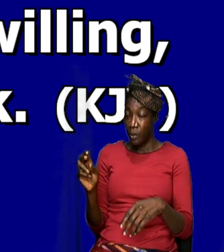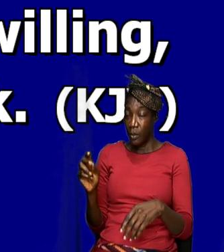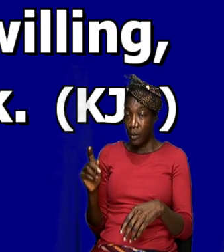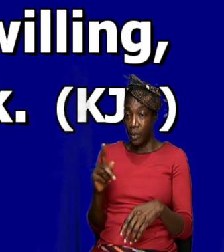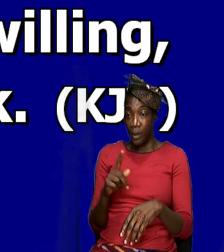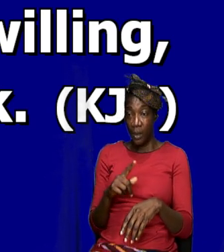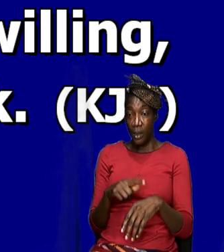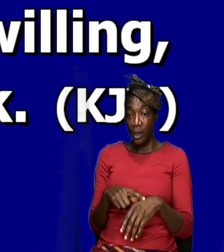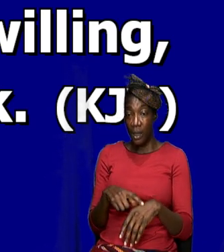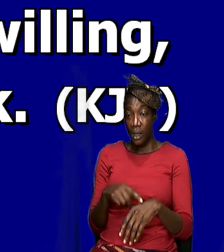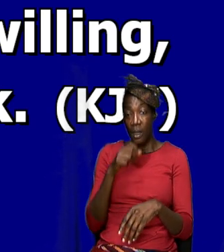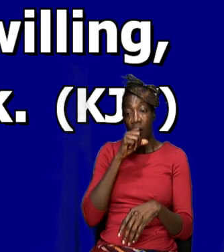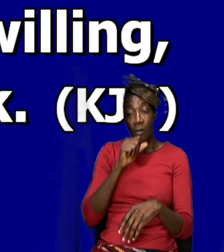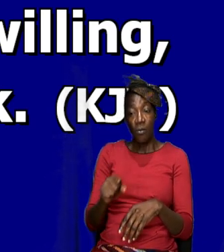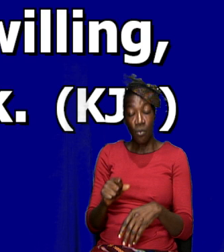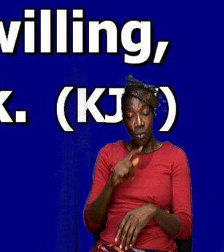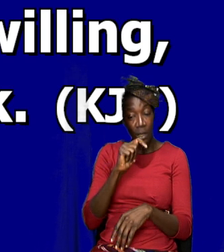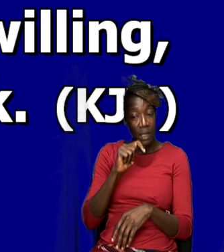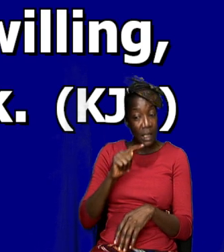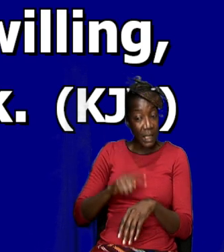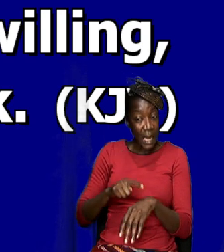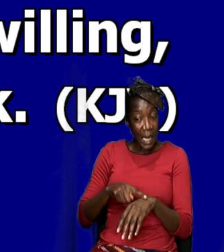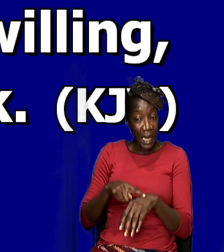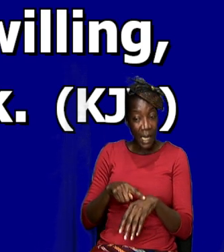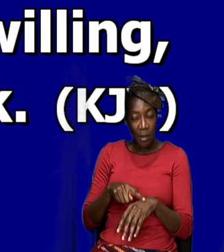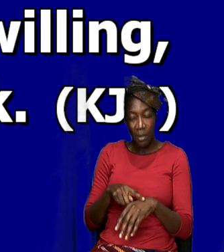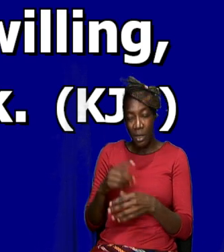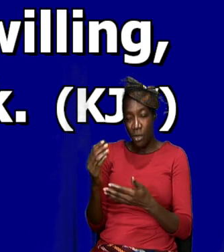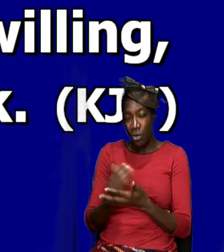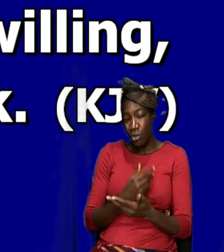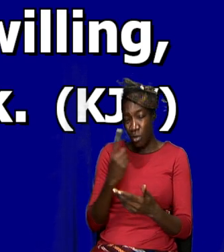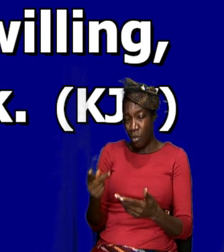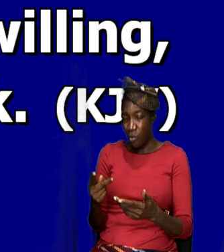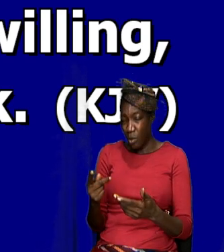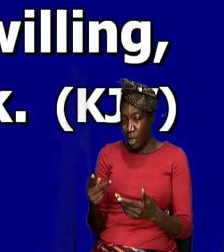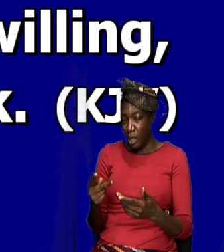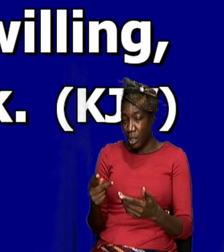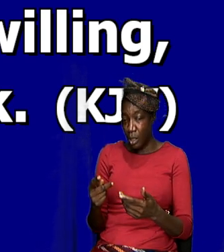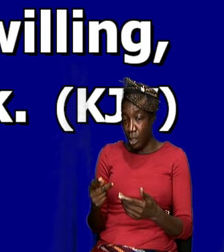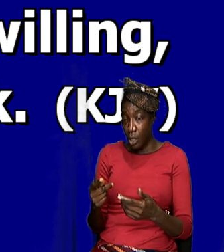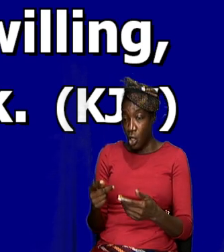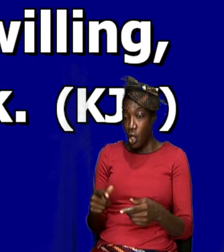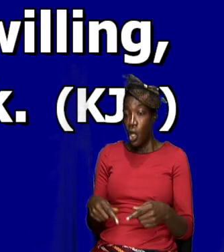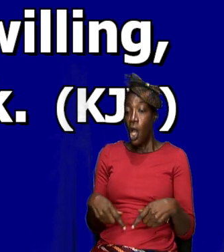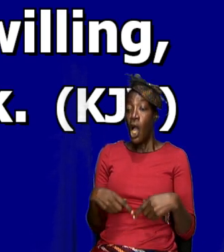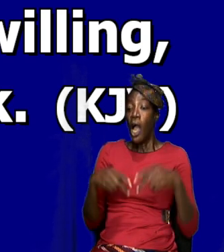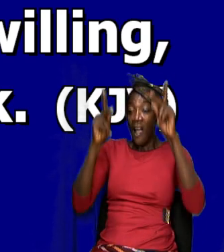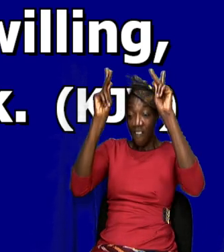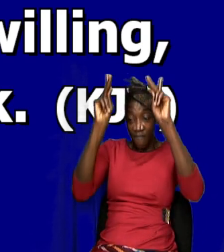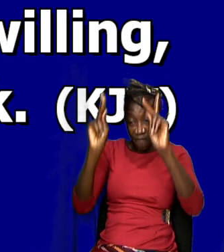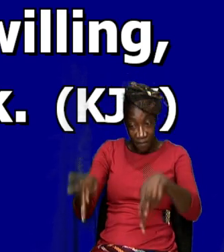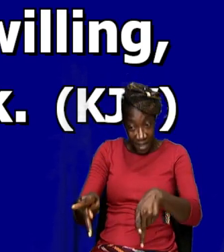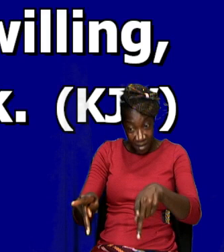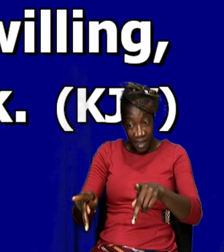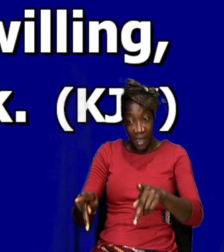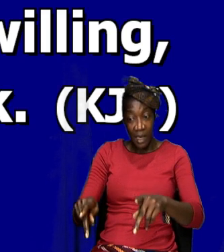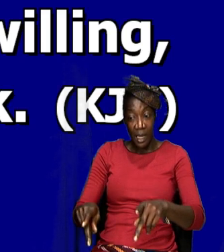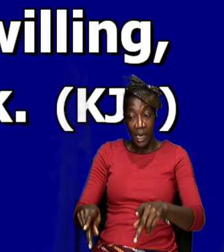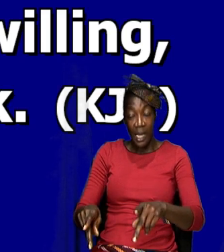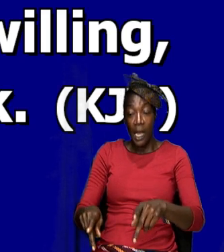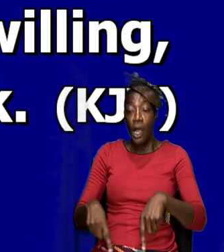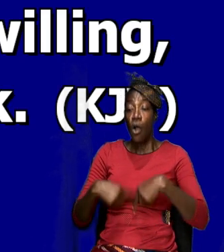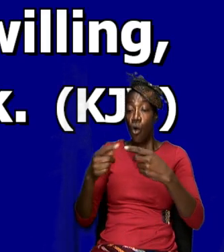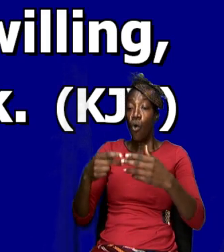use in the old time where someone would physically go to a high